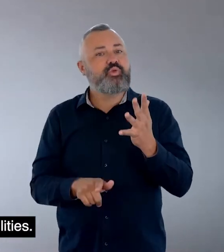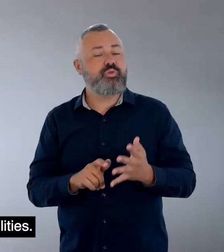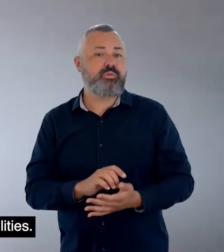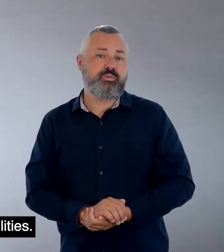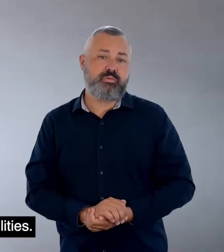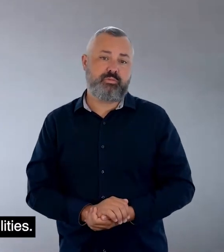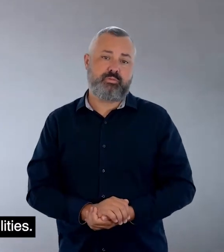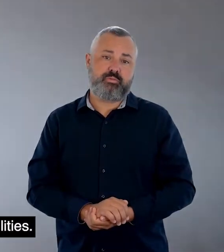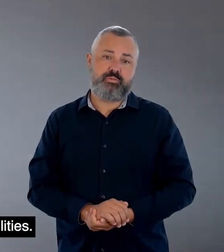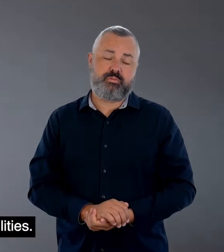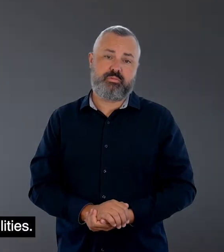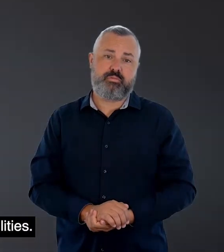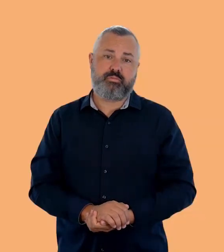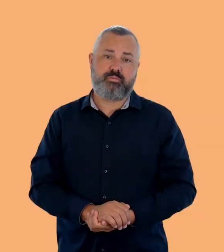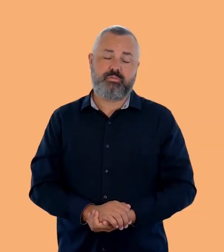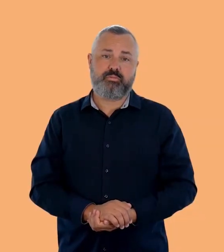been people with disabilities.